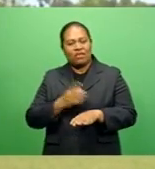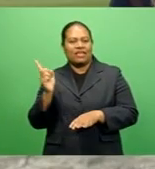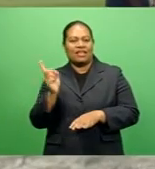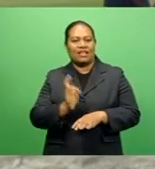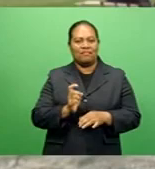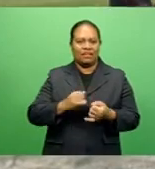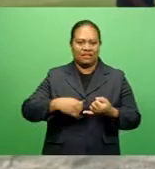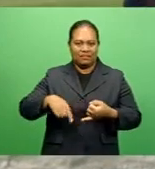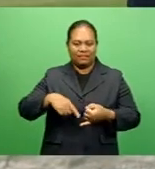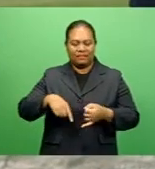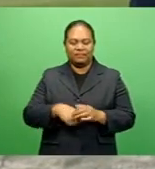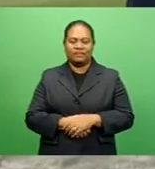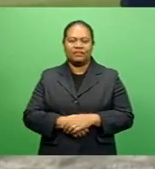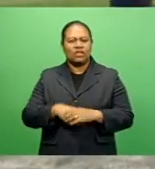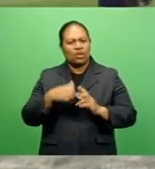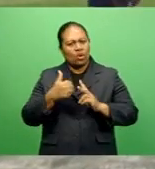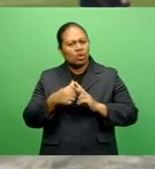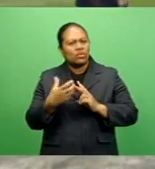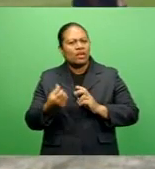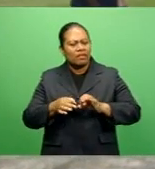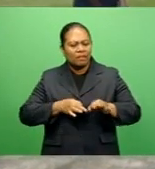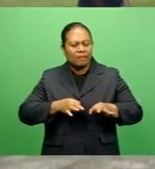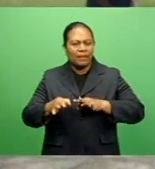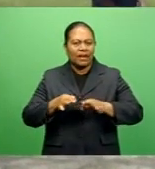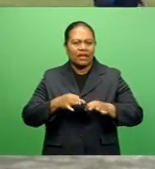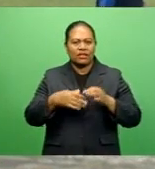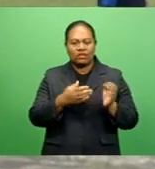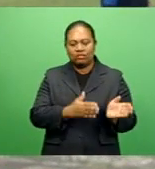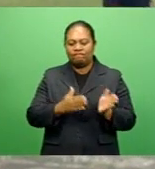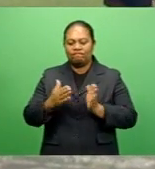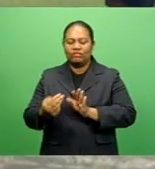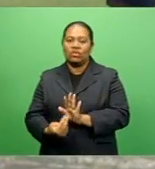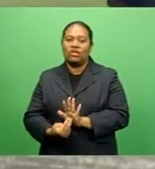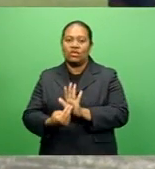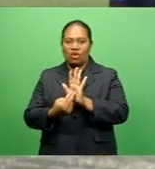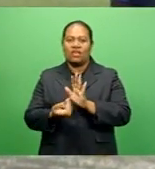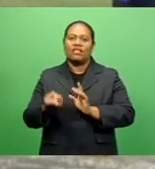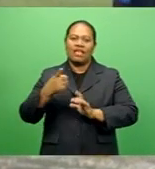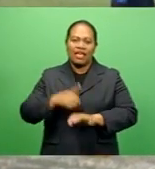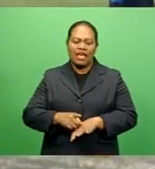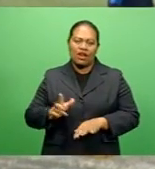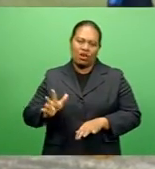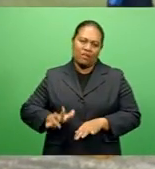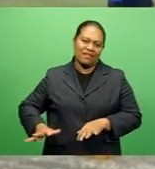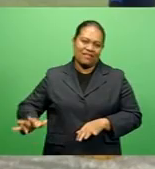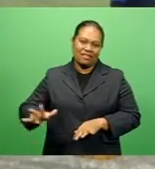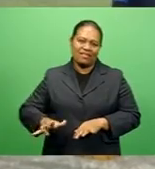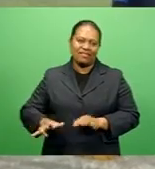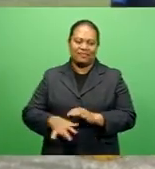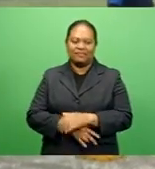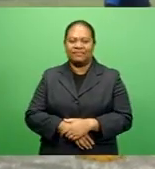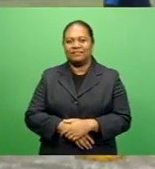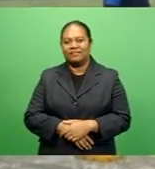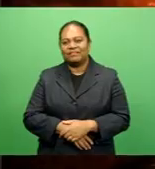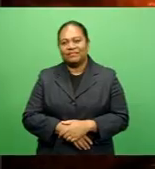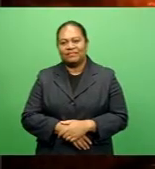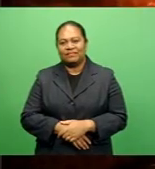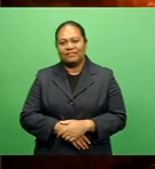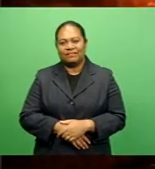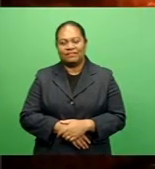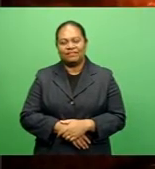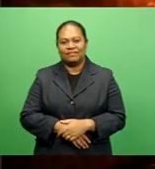There are also plans to take the sport to the north and the Lomaiviti group as well. Akui Lathama, FBC Sports.